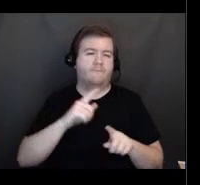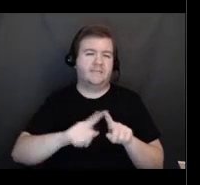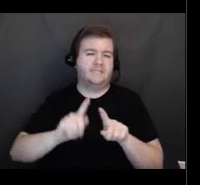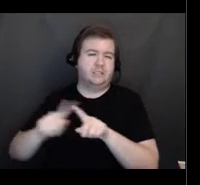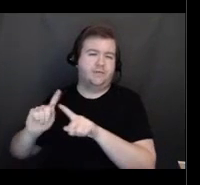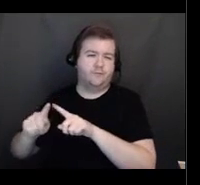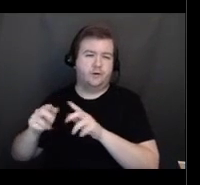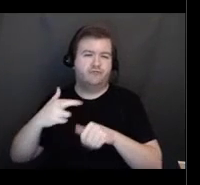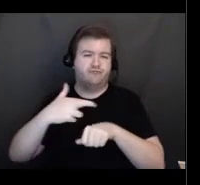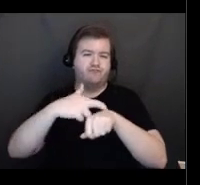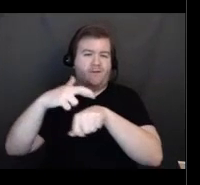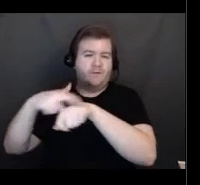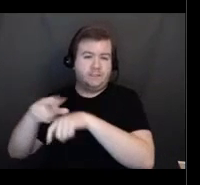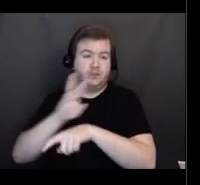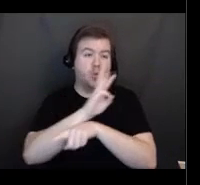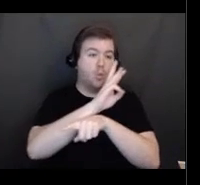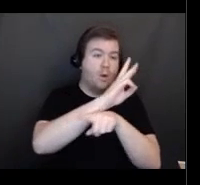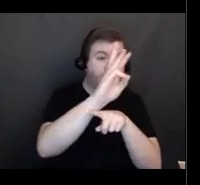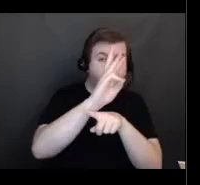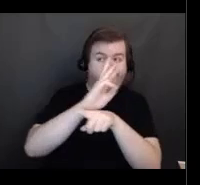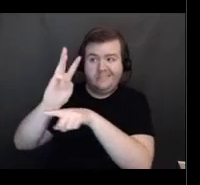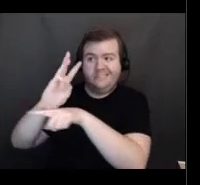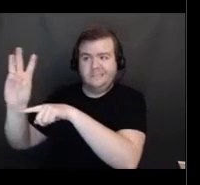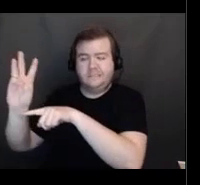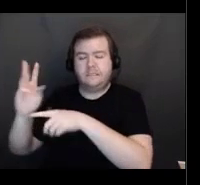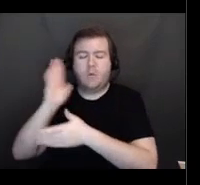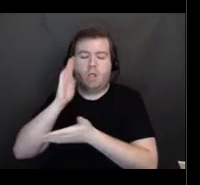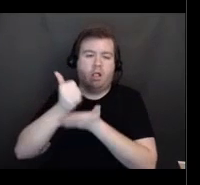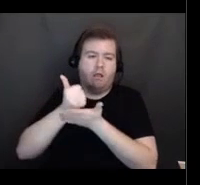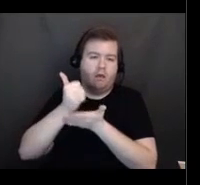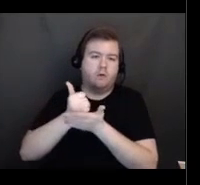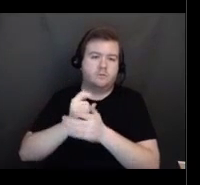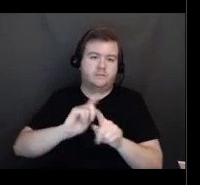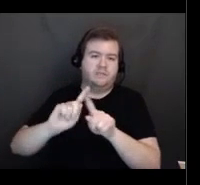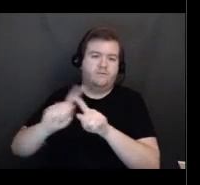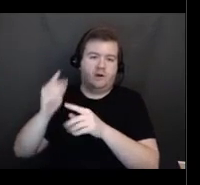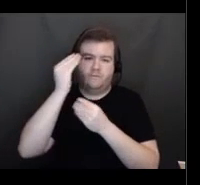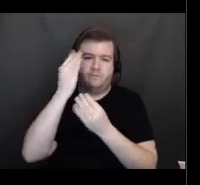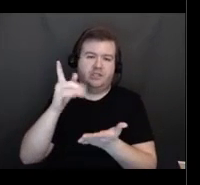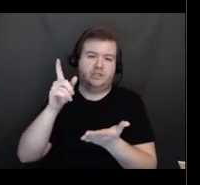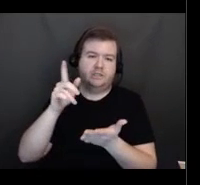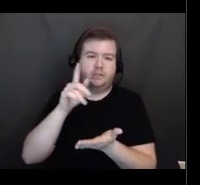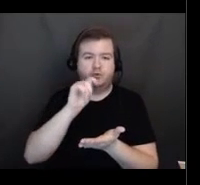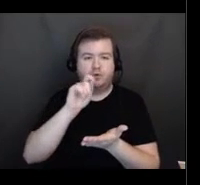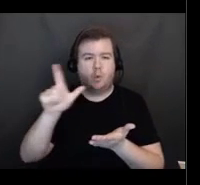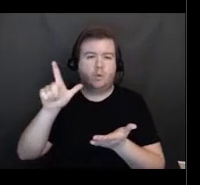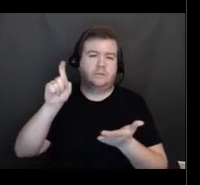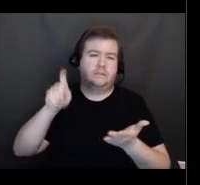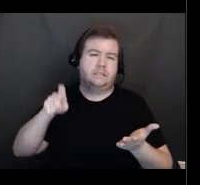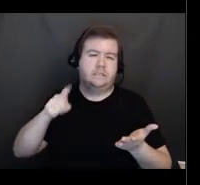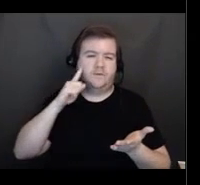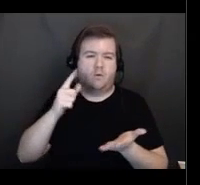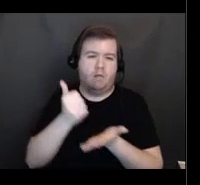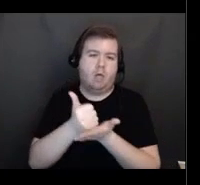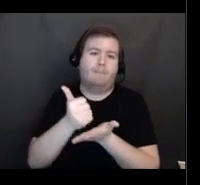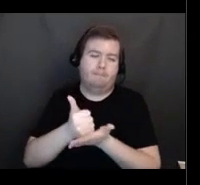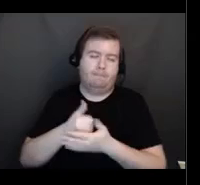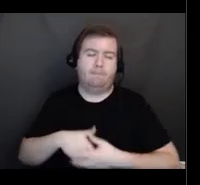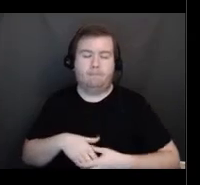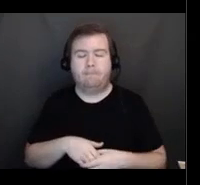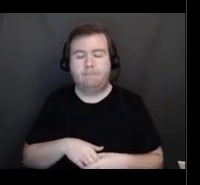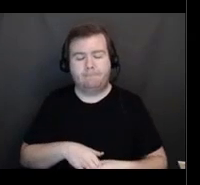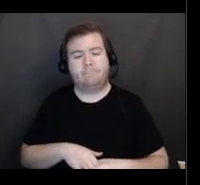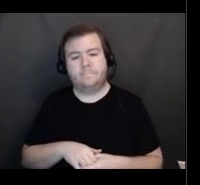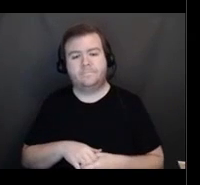websites that will help you and provide you with the tools that you'll need to help folks. So,